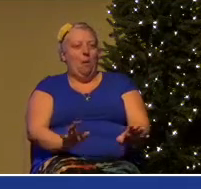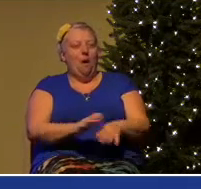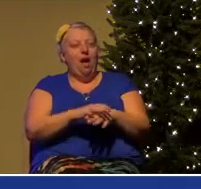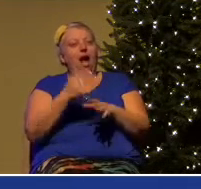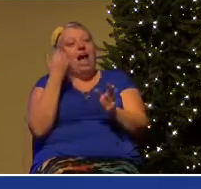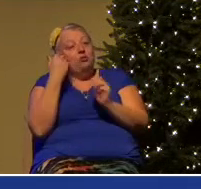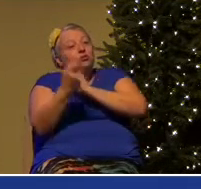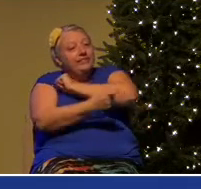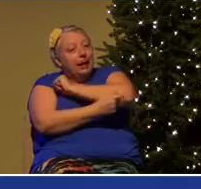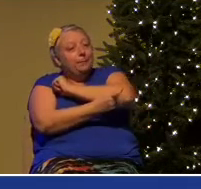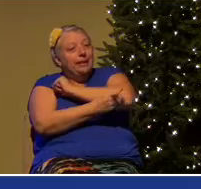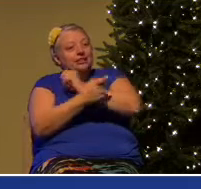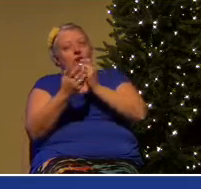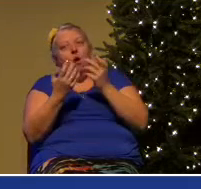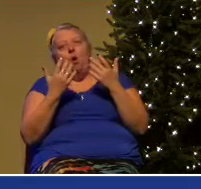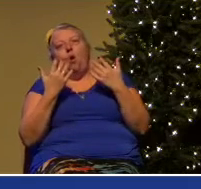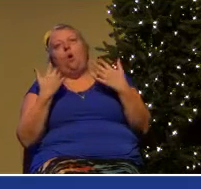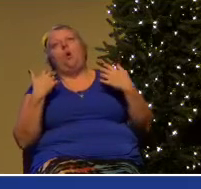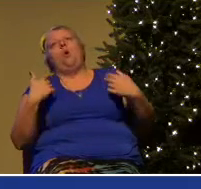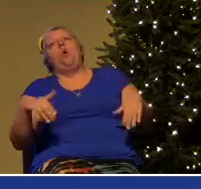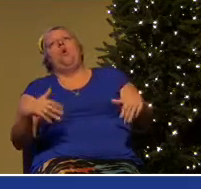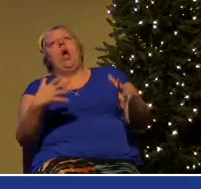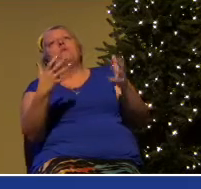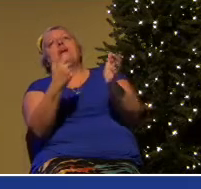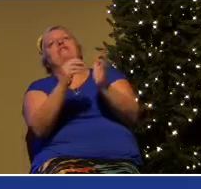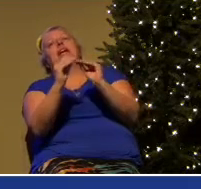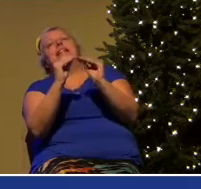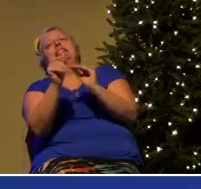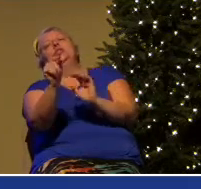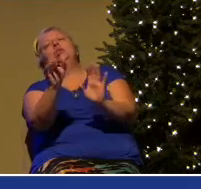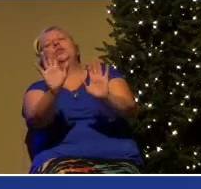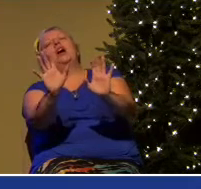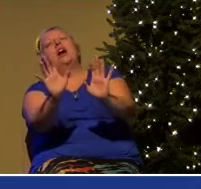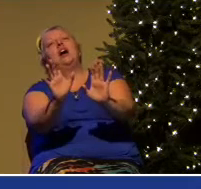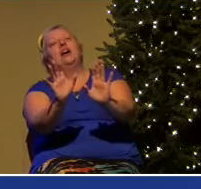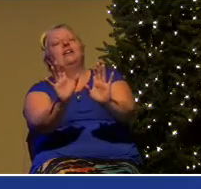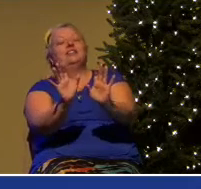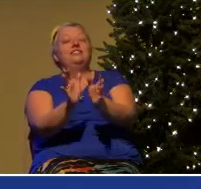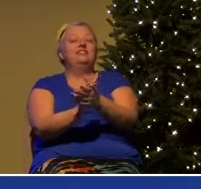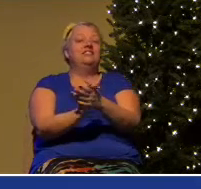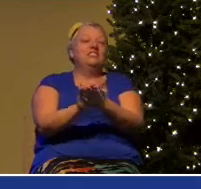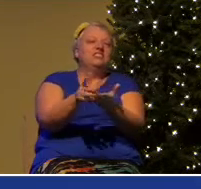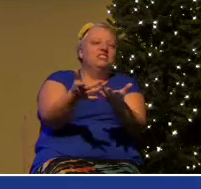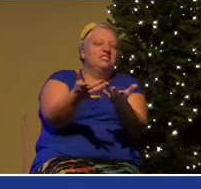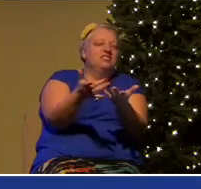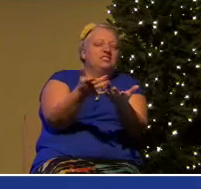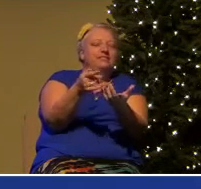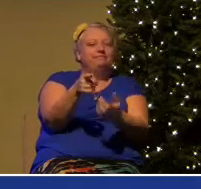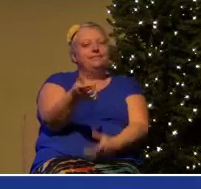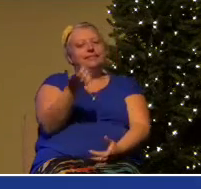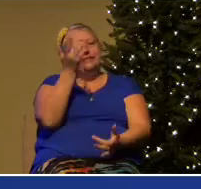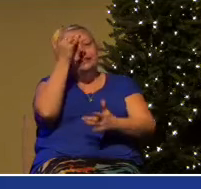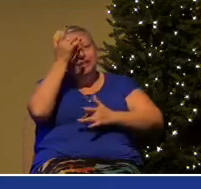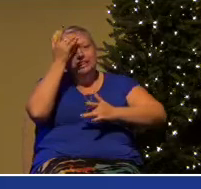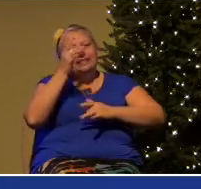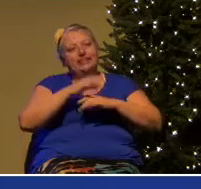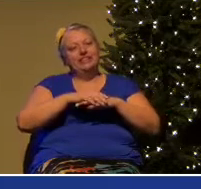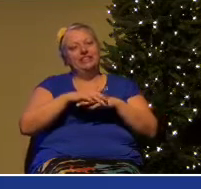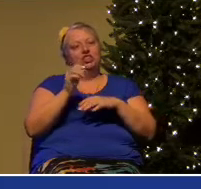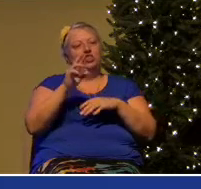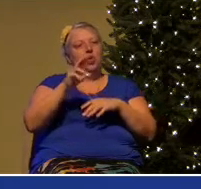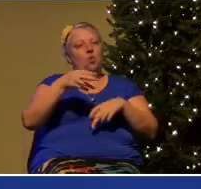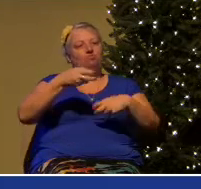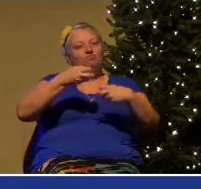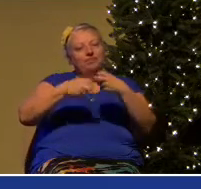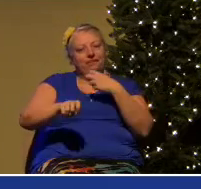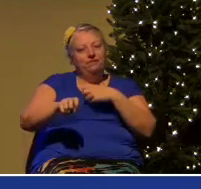is always overwhelming. Every time somebody shares a problem, whether it's an illness or a difficulty